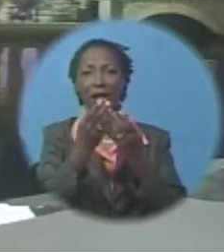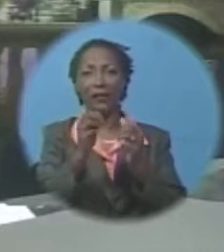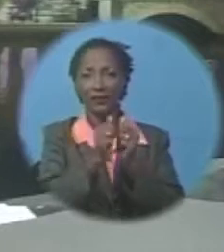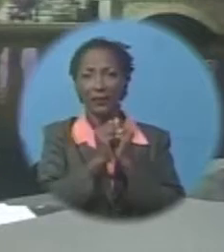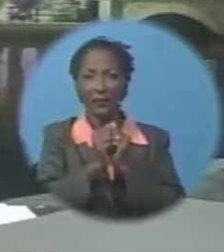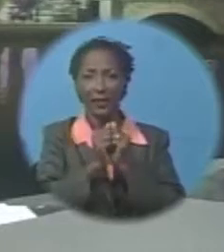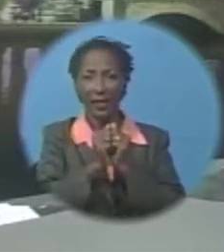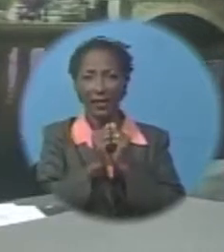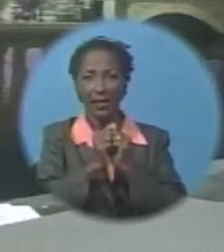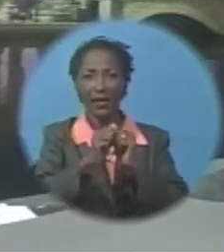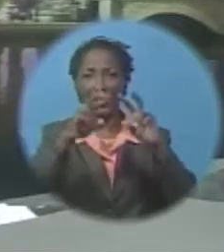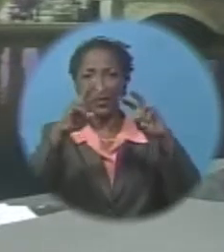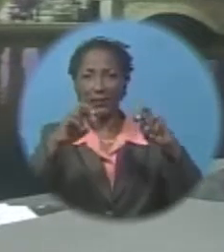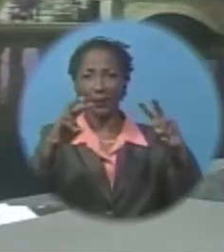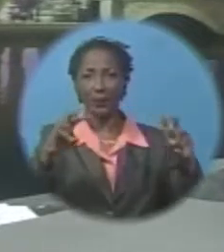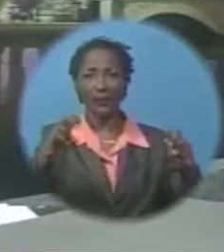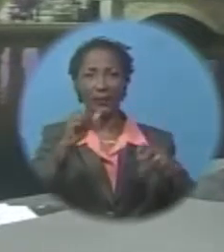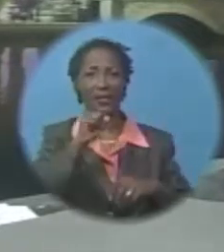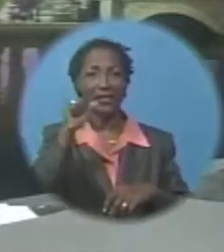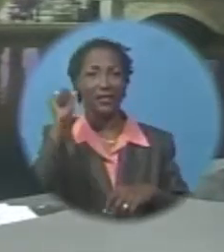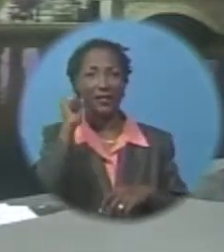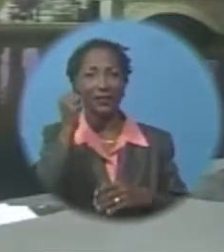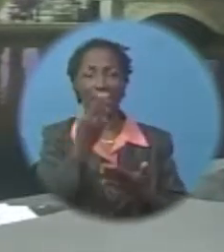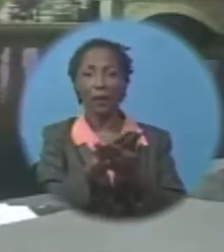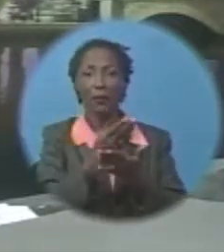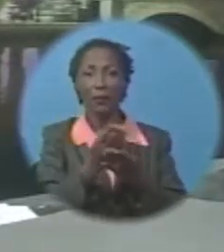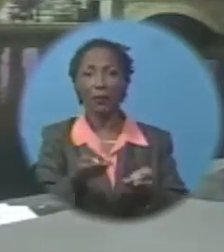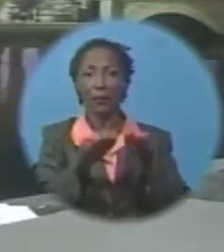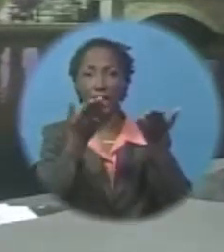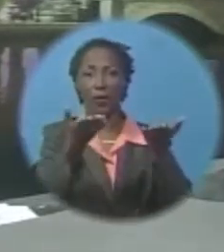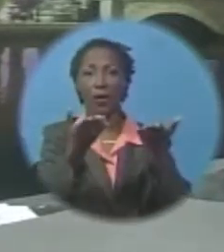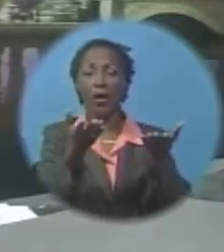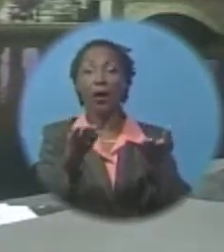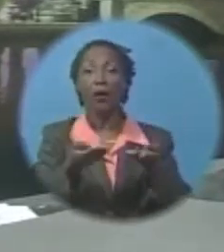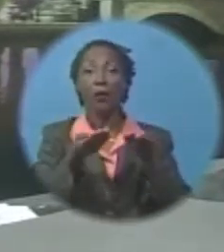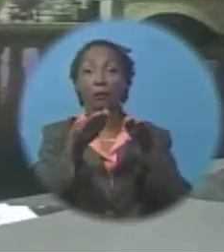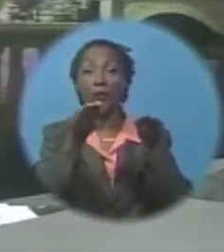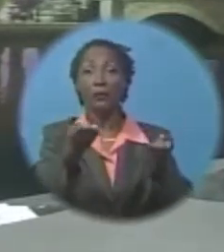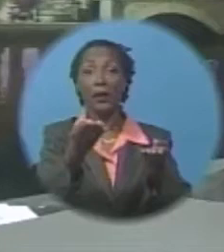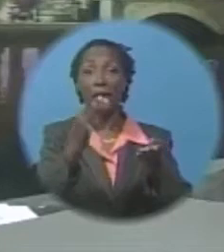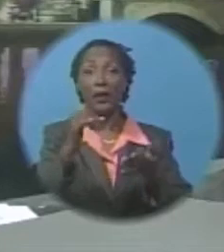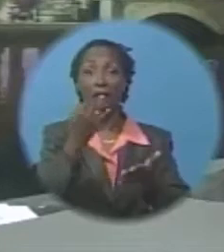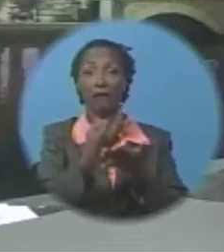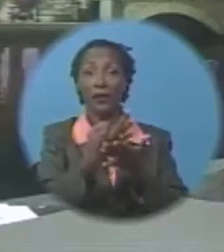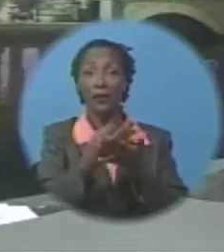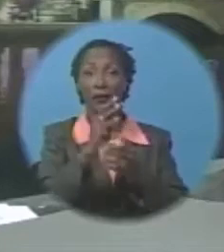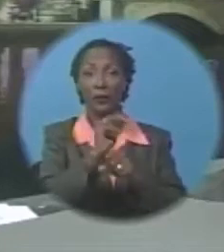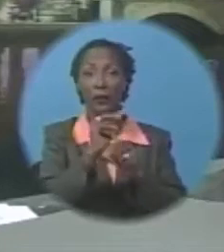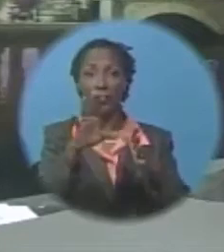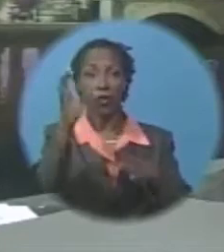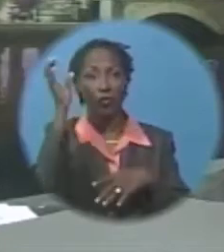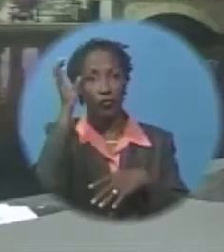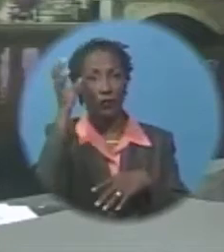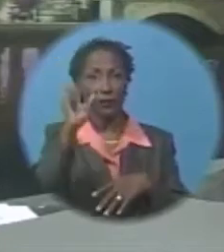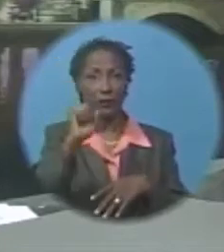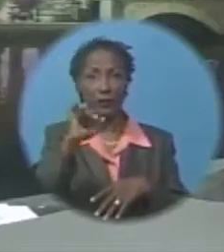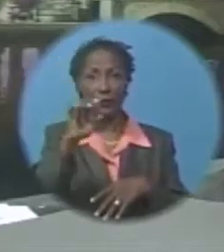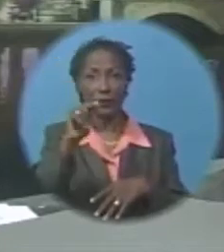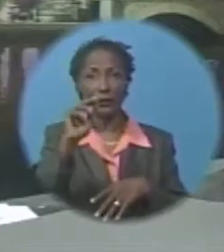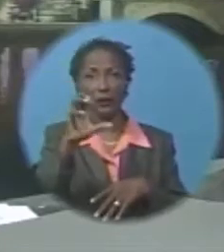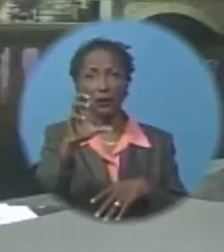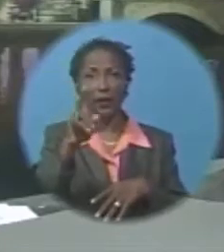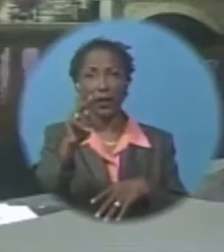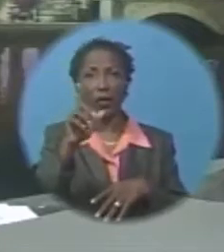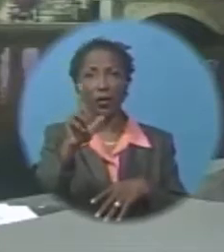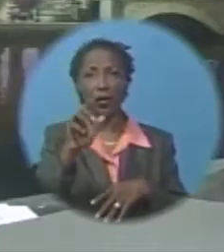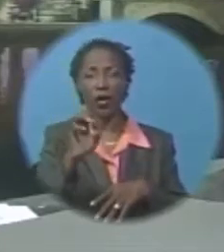evaluation of yesterday's budget proposal presented by Finance Minister Chris Sinclair. And for the most part, the response hasn't been